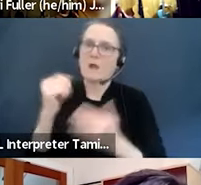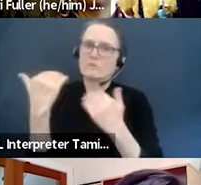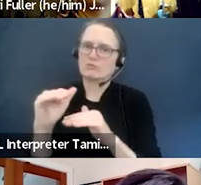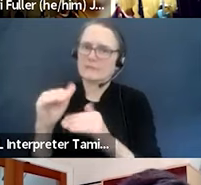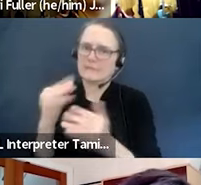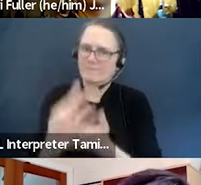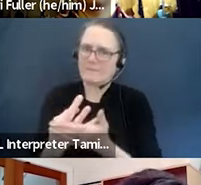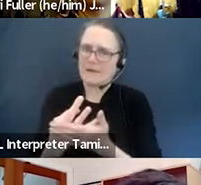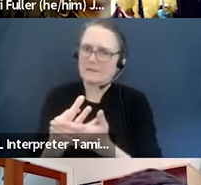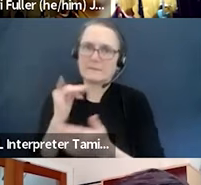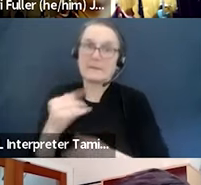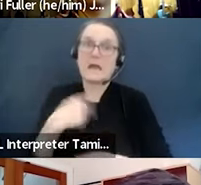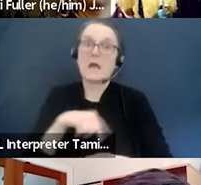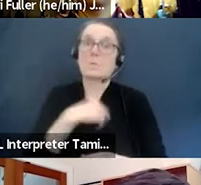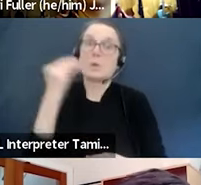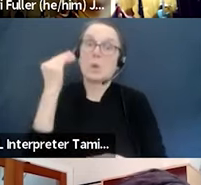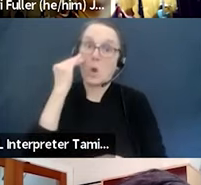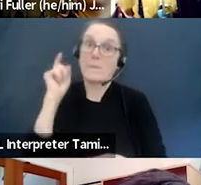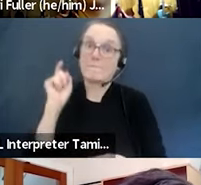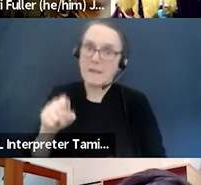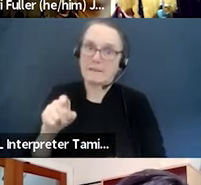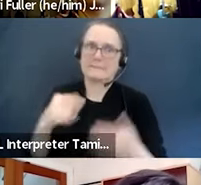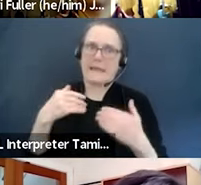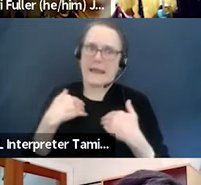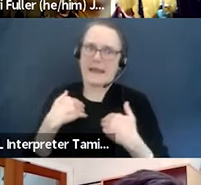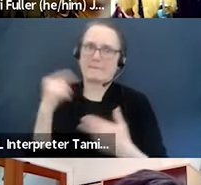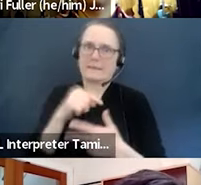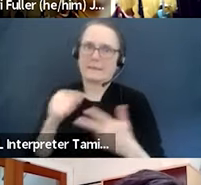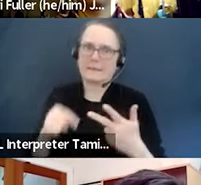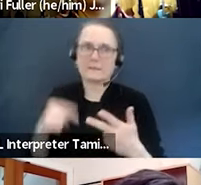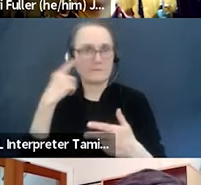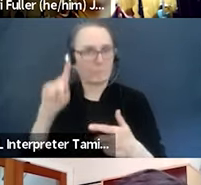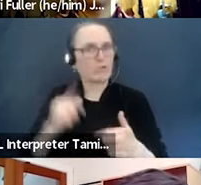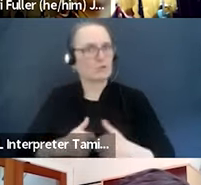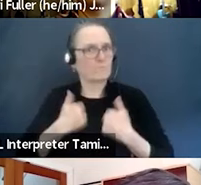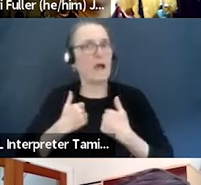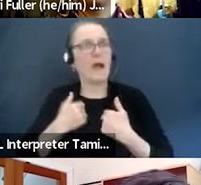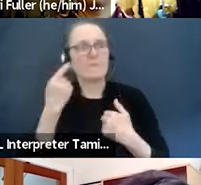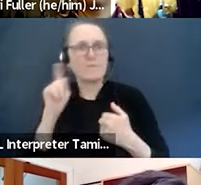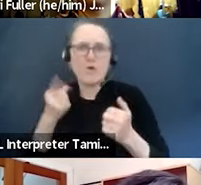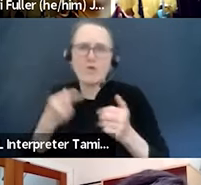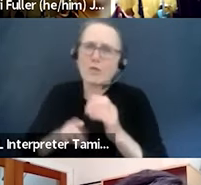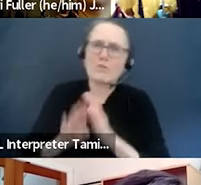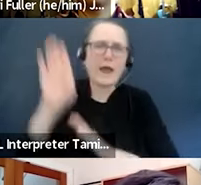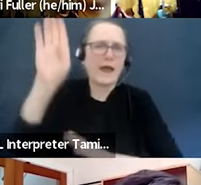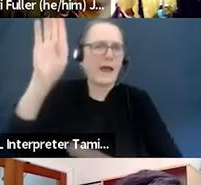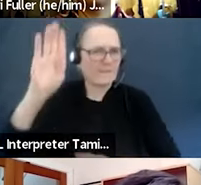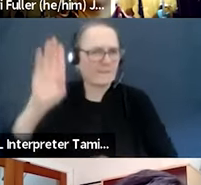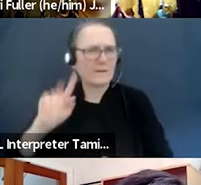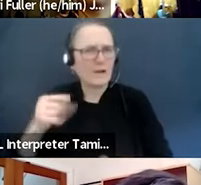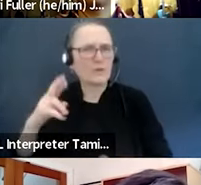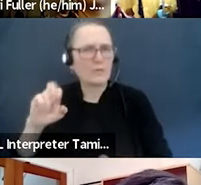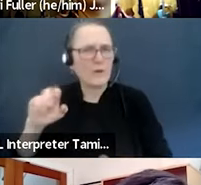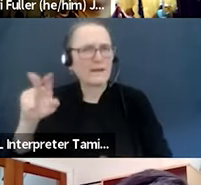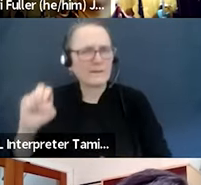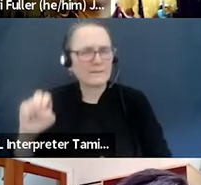survive and thrive moving forward. So I think, you know, advocating together for public funding is part of it. And the other thing I would say is